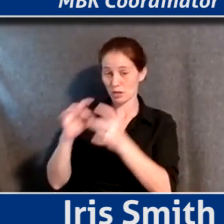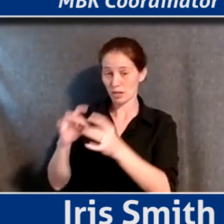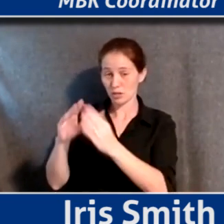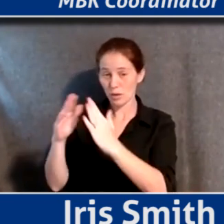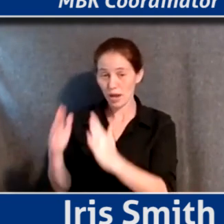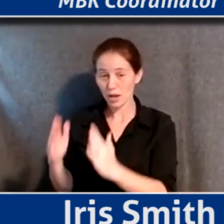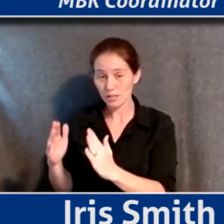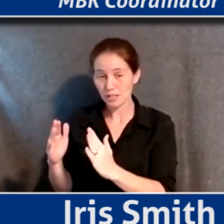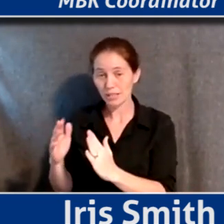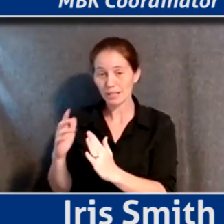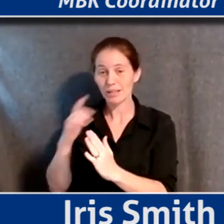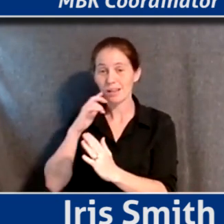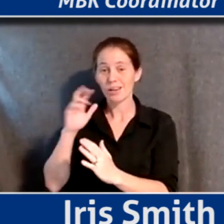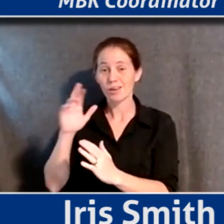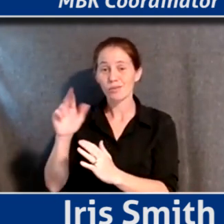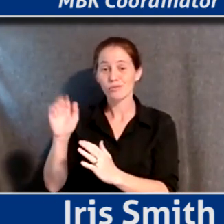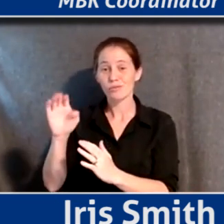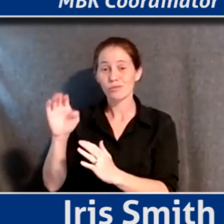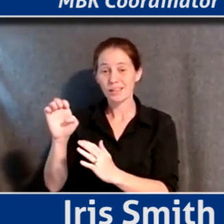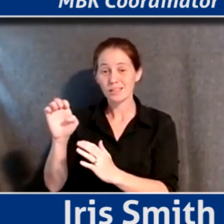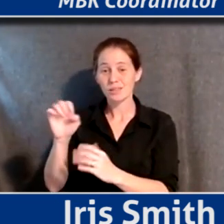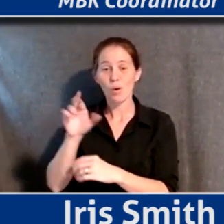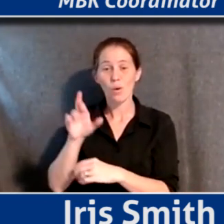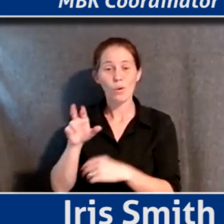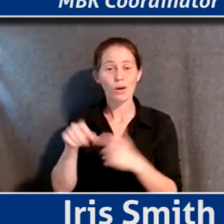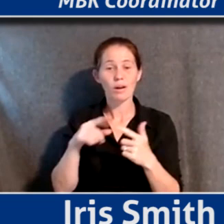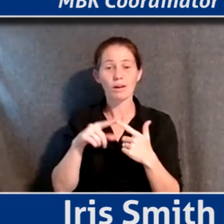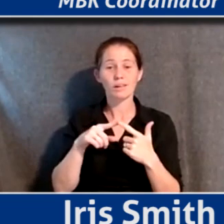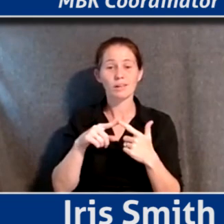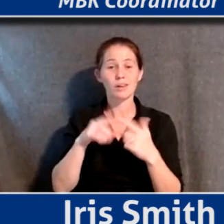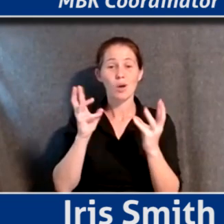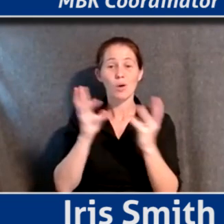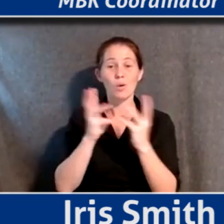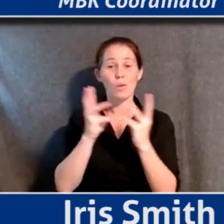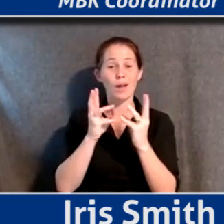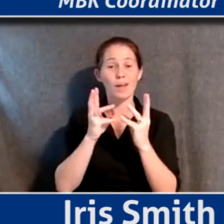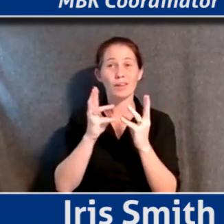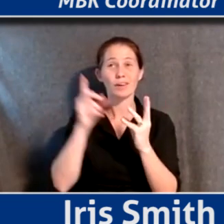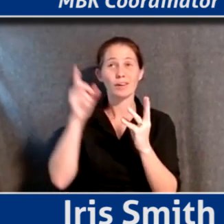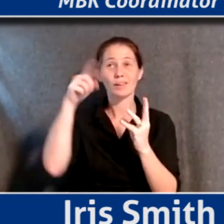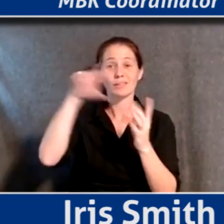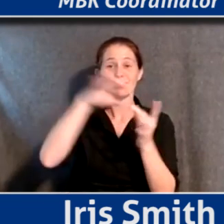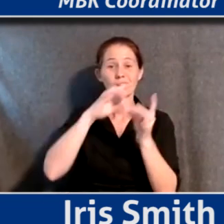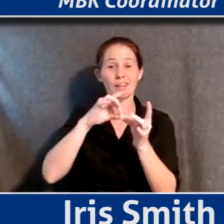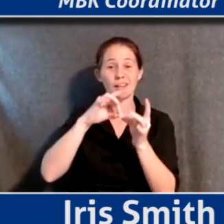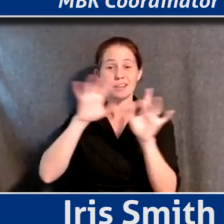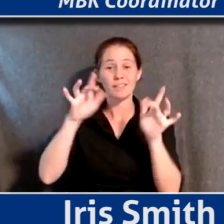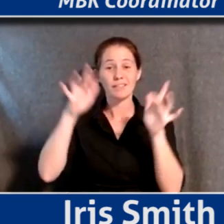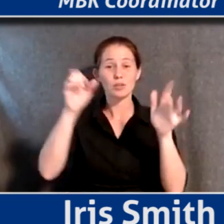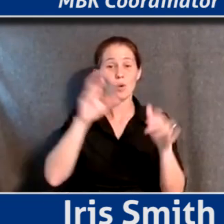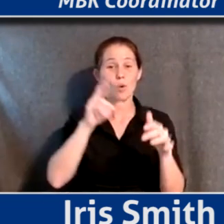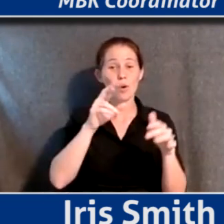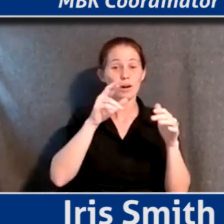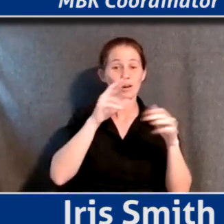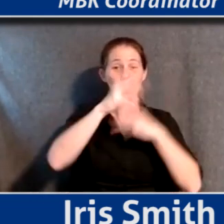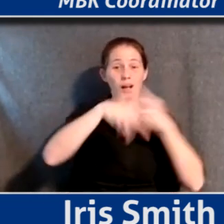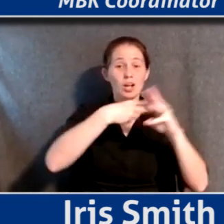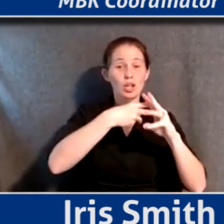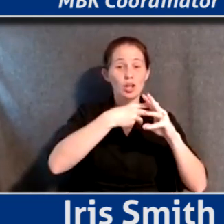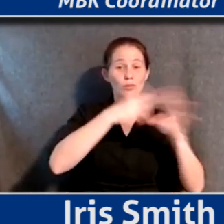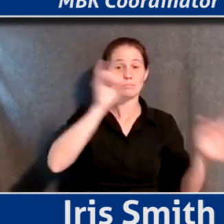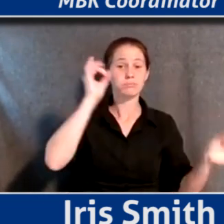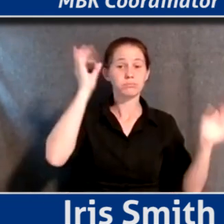and race or weather-related events or even a global pandemic, residents,